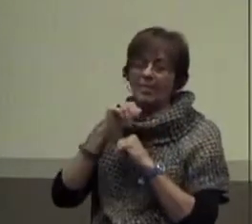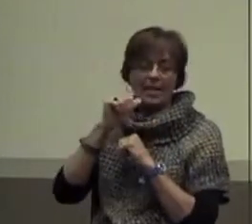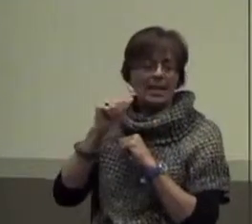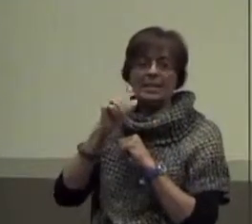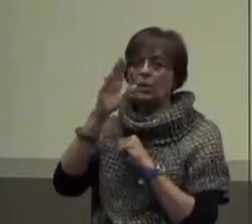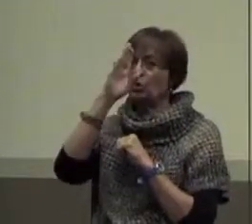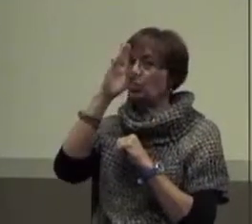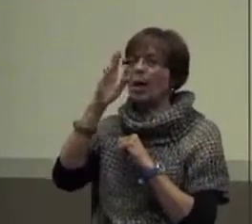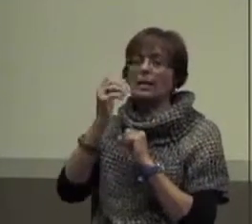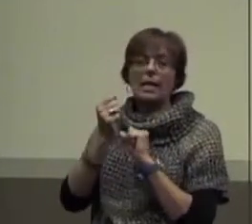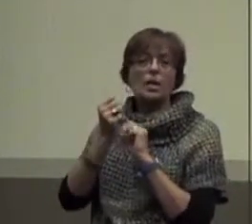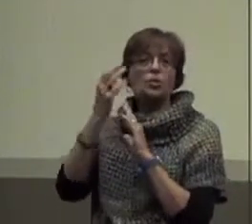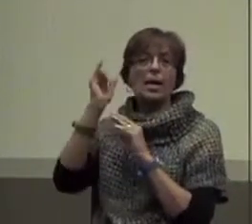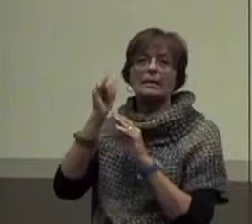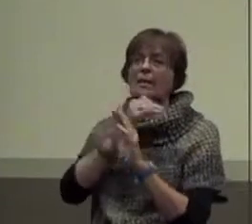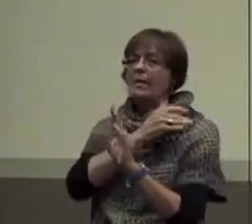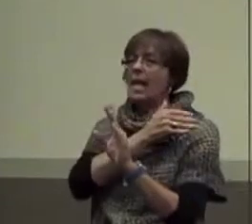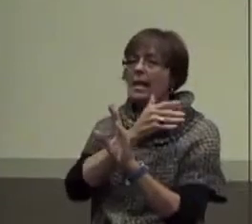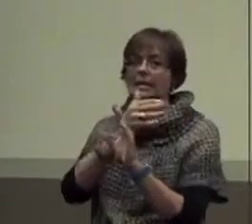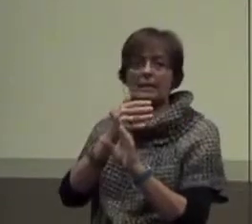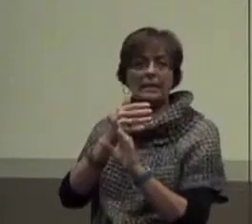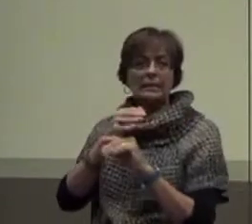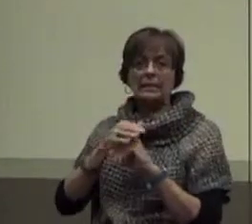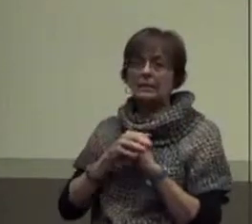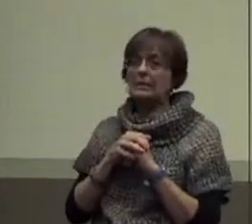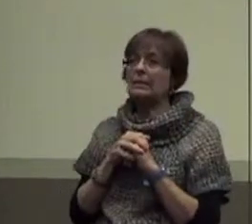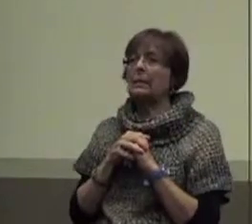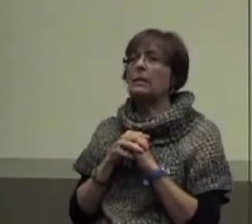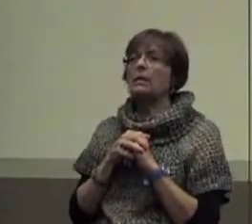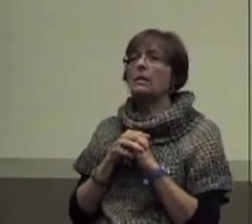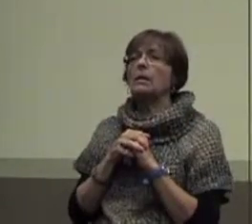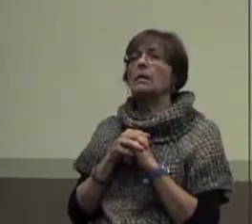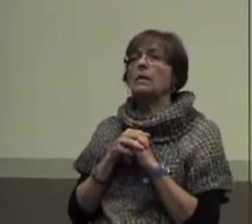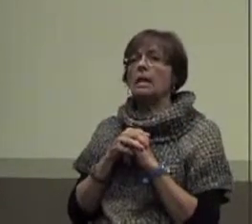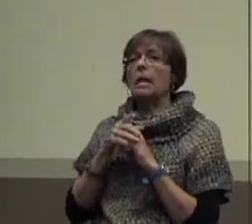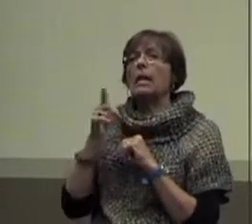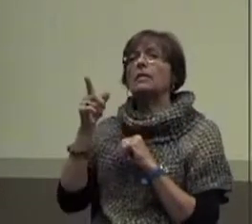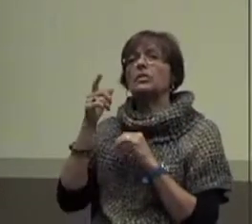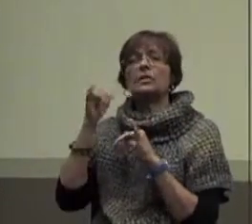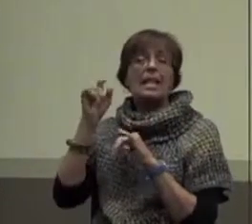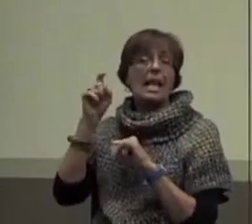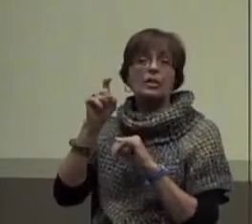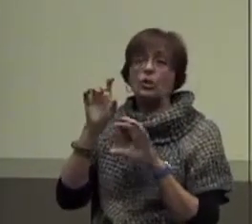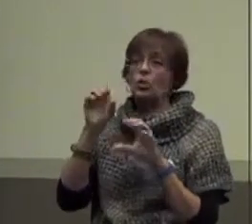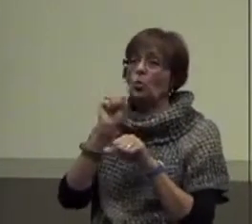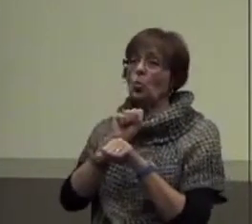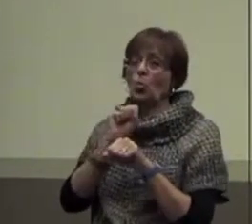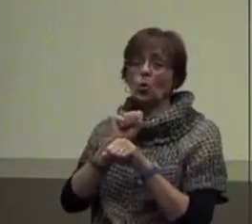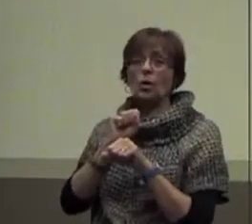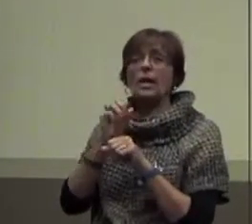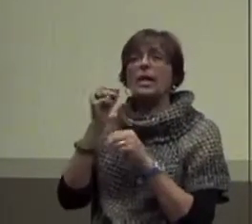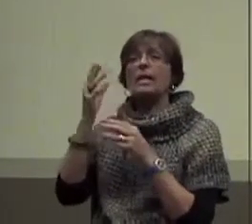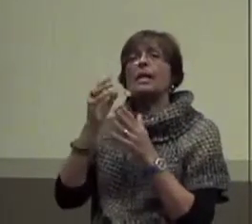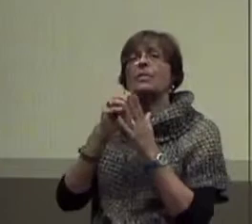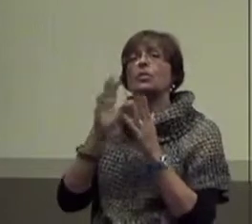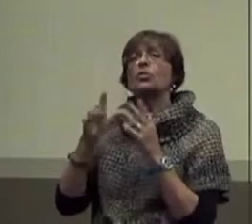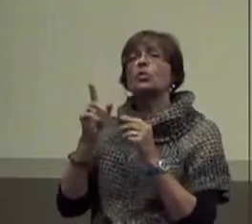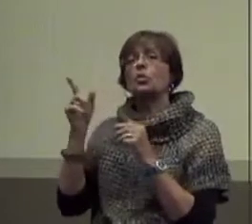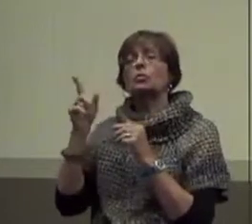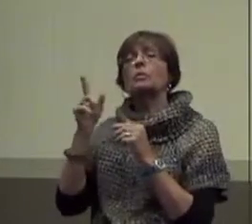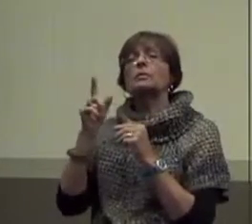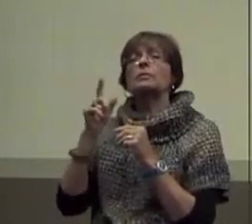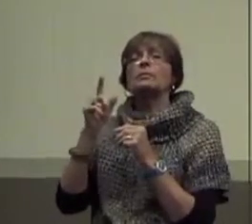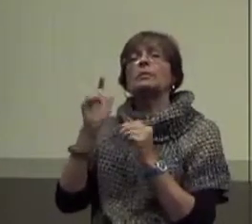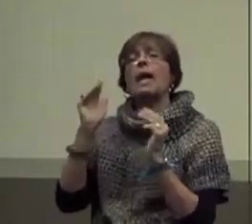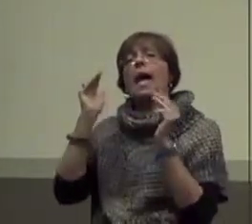antecedents. Okay. And she would still have to do the work probably as well. Give the student high interest topics